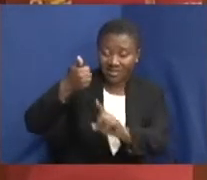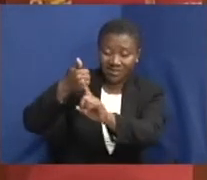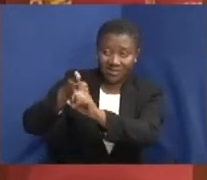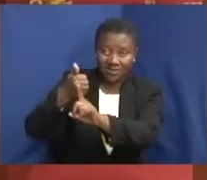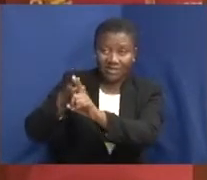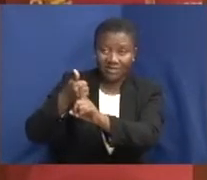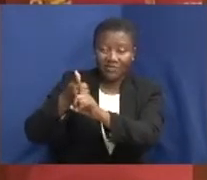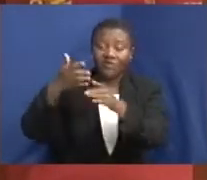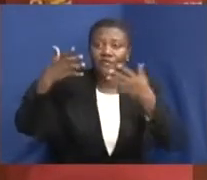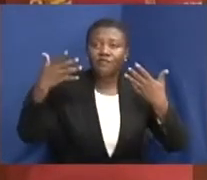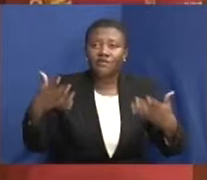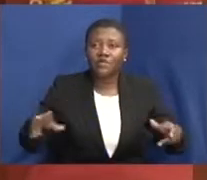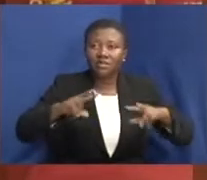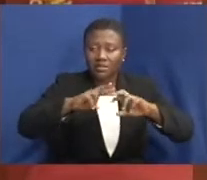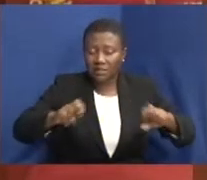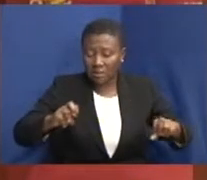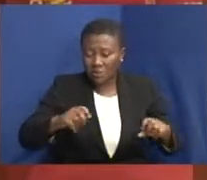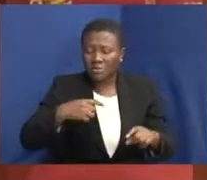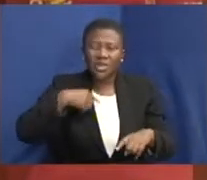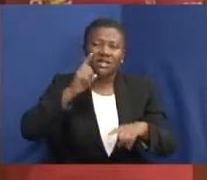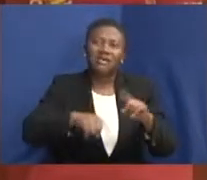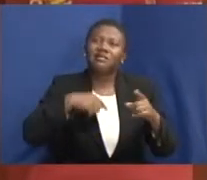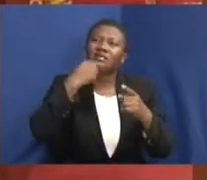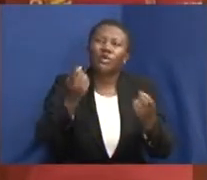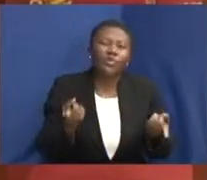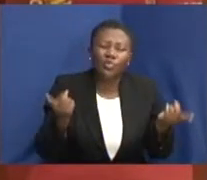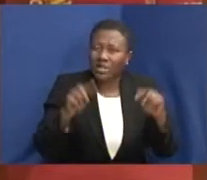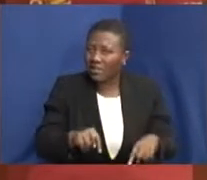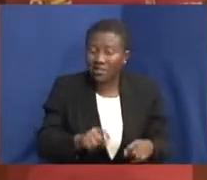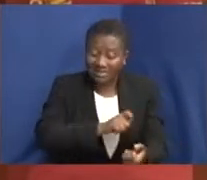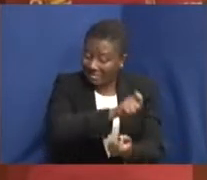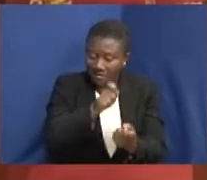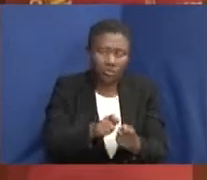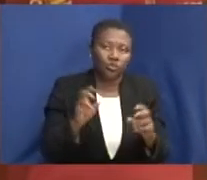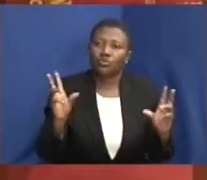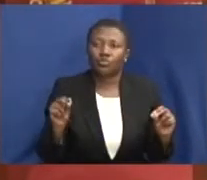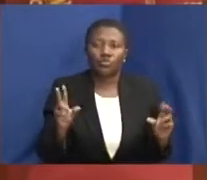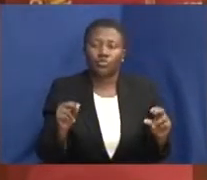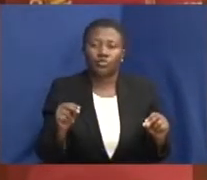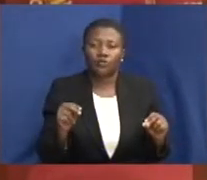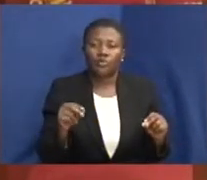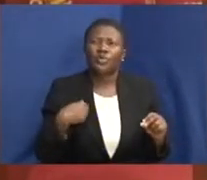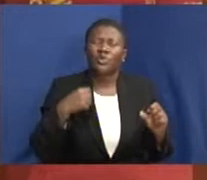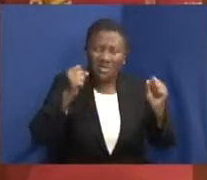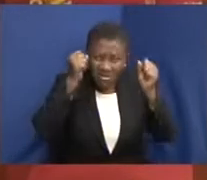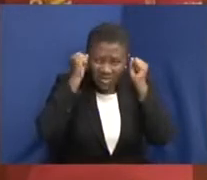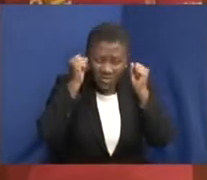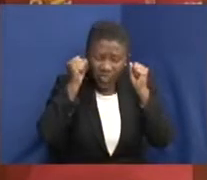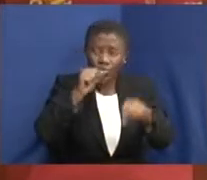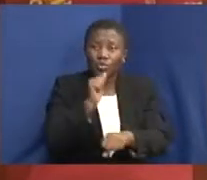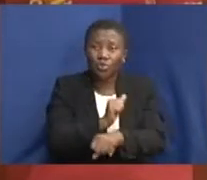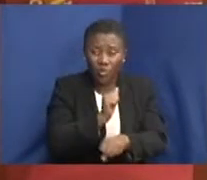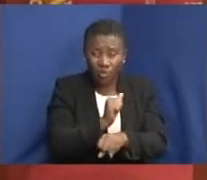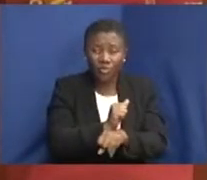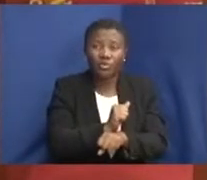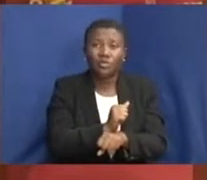So to give time specifically, I will not be able to give. But what I'm saying is that we are taking it very, very seriously, even to the extent